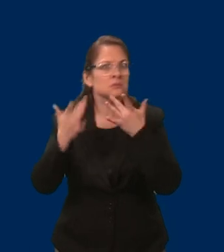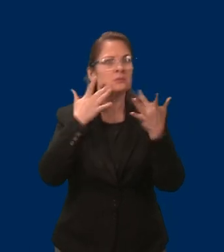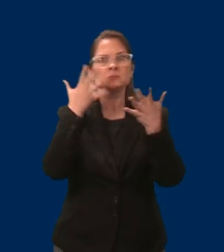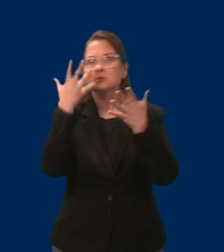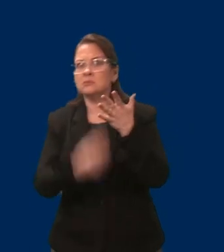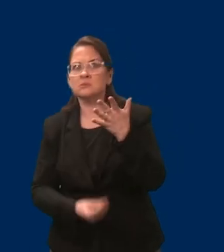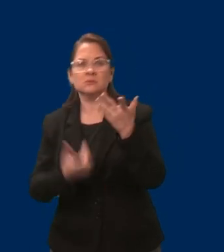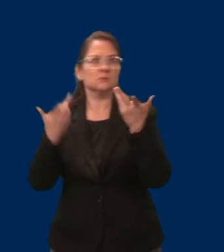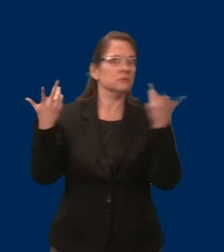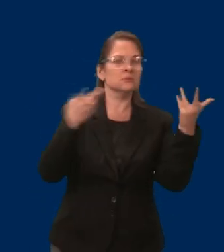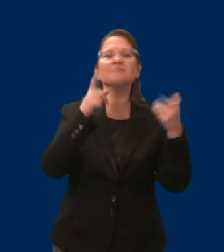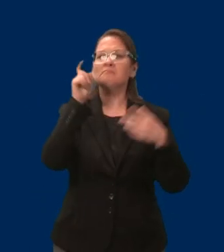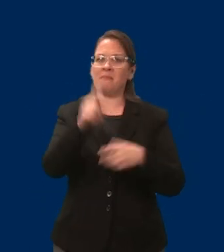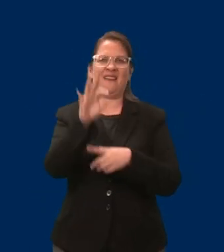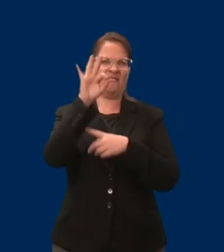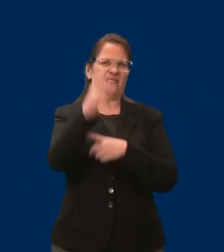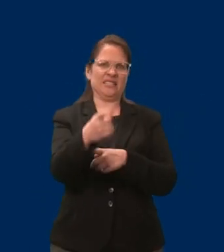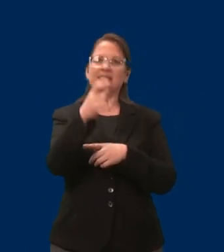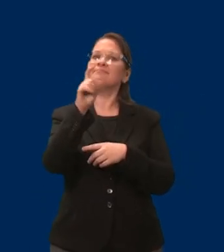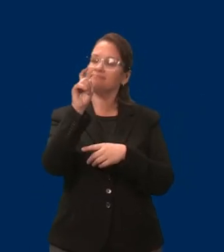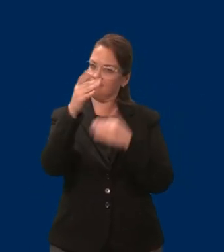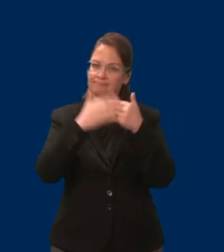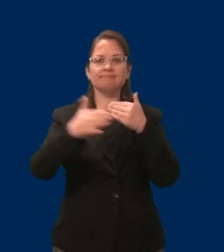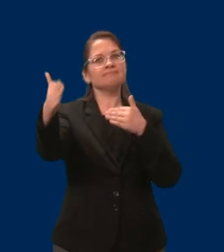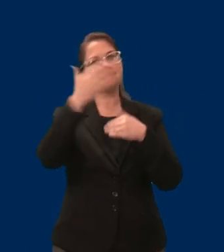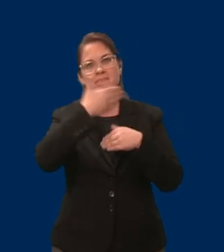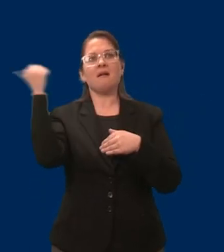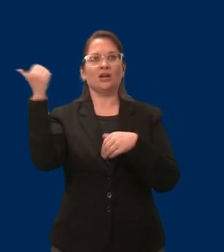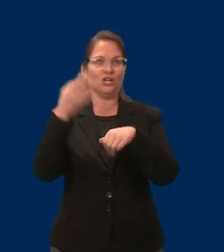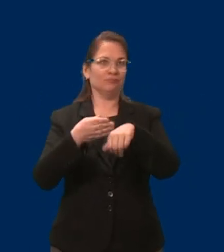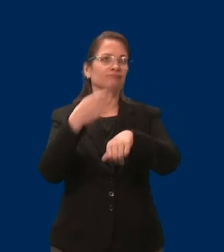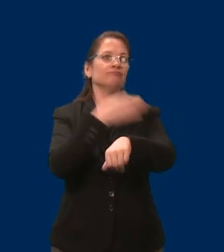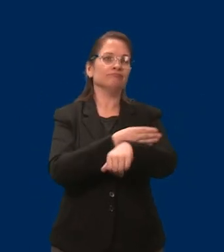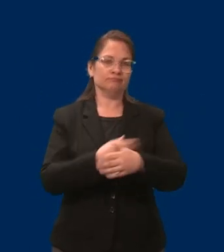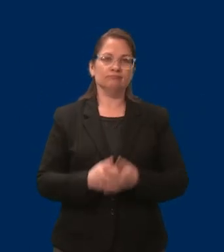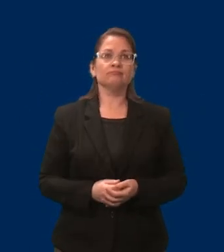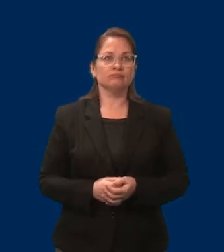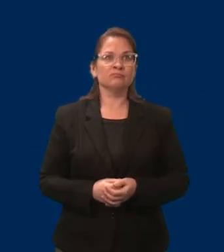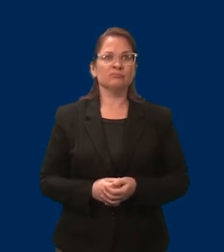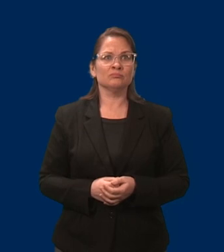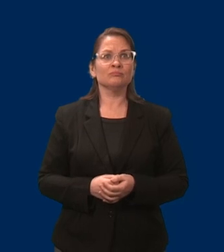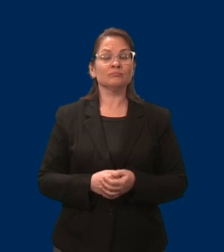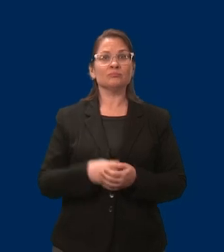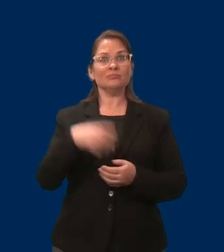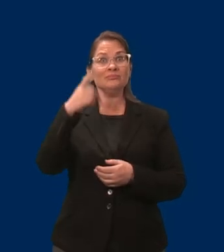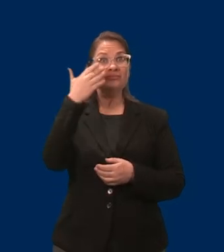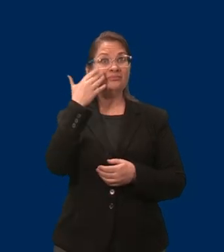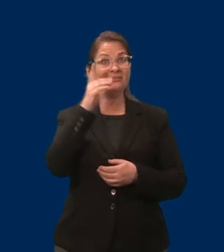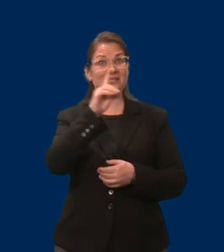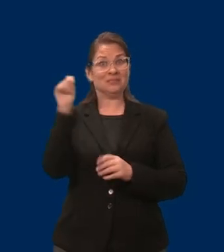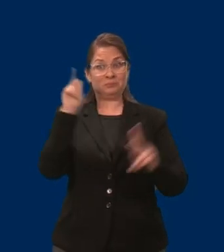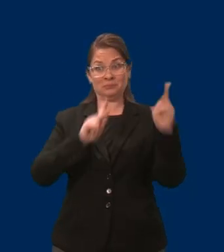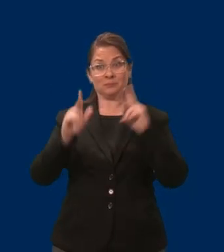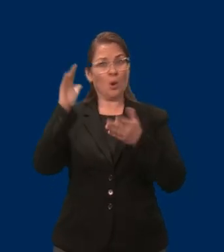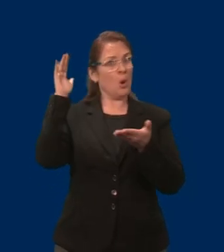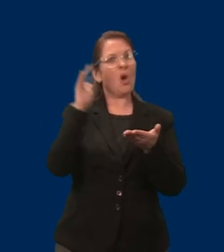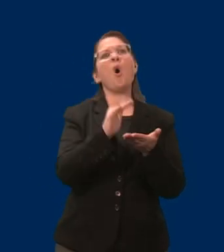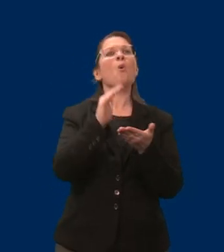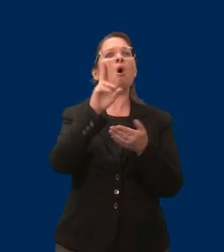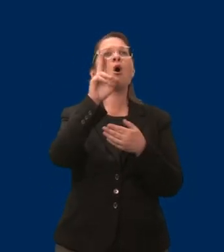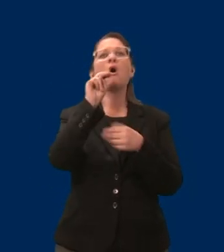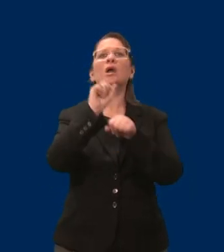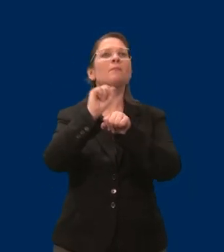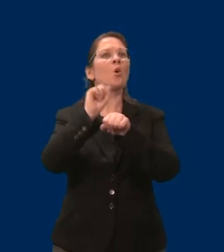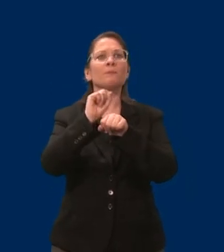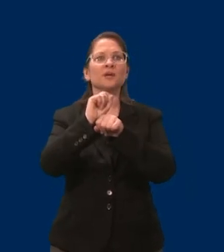this. On one hand, we have this low unemployment rate in Minnesota, but yet on the other hand, we're saying, well, if you work too many hours, and I can give you